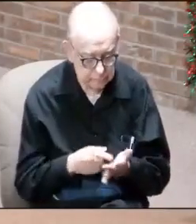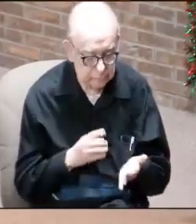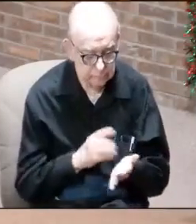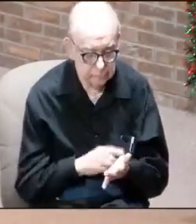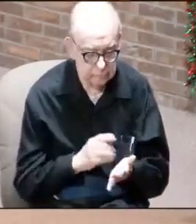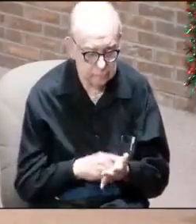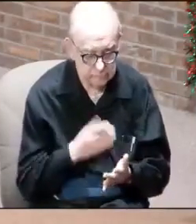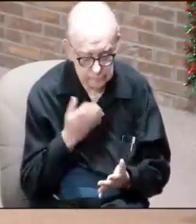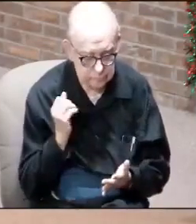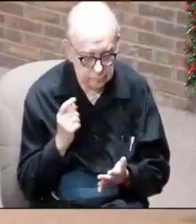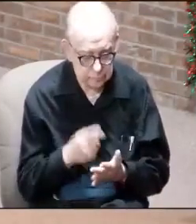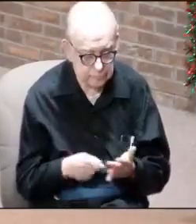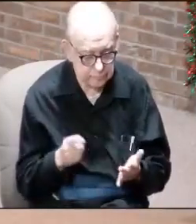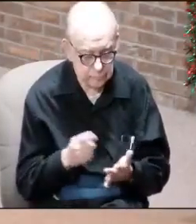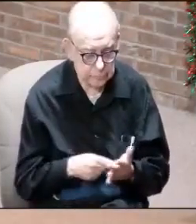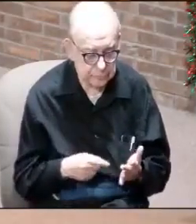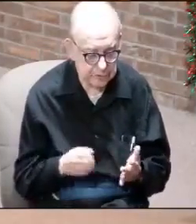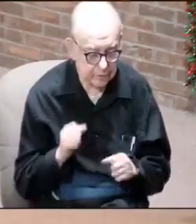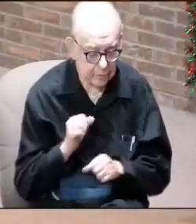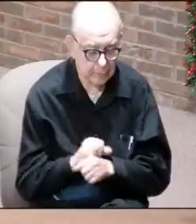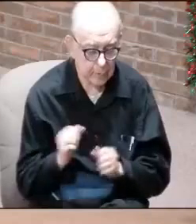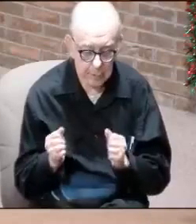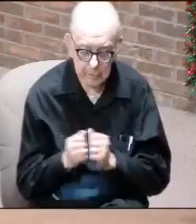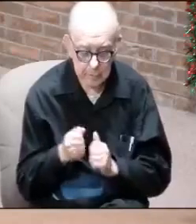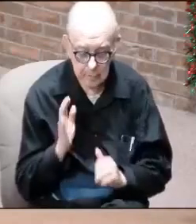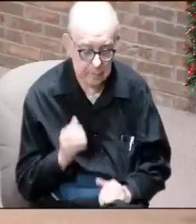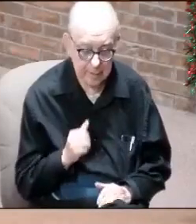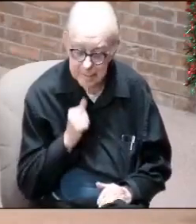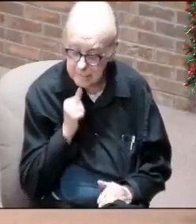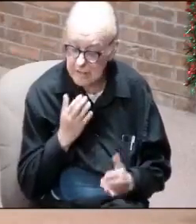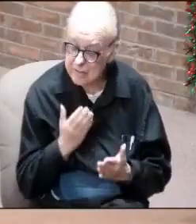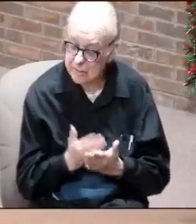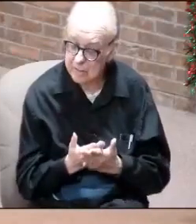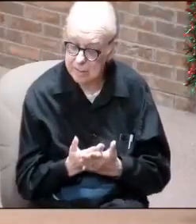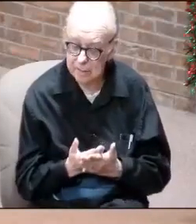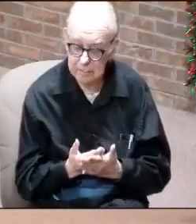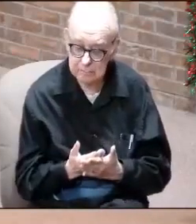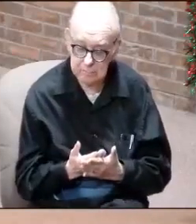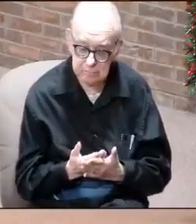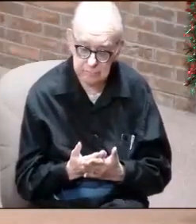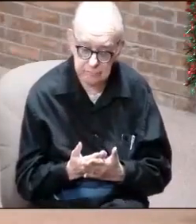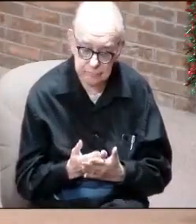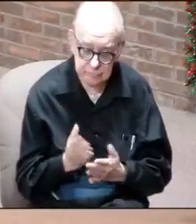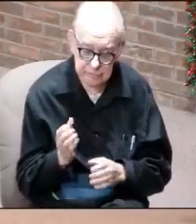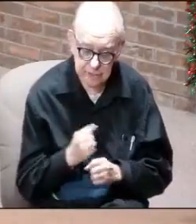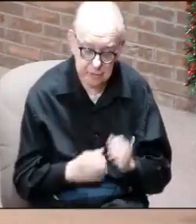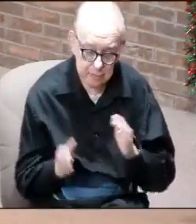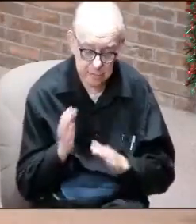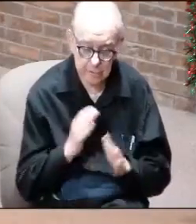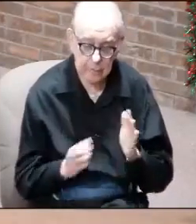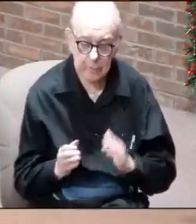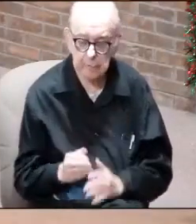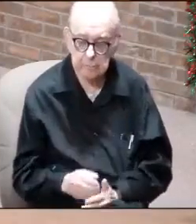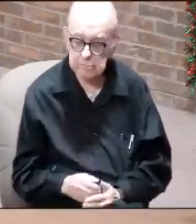cancel it. But you better not cancel an appointment with God. That's not good. That could get you into a lot of trouble.